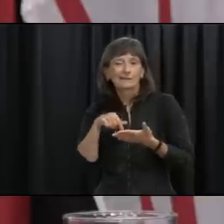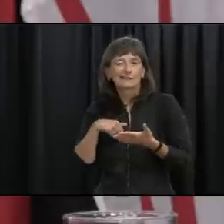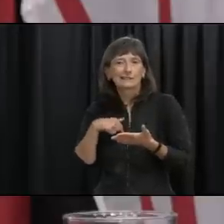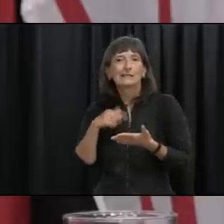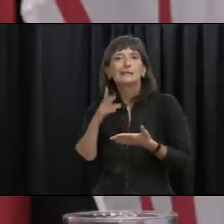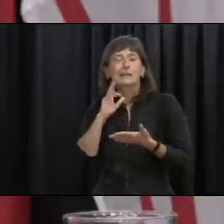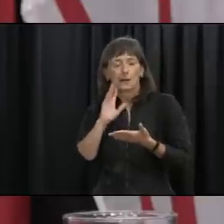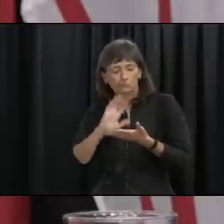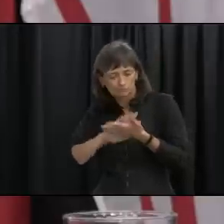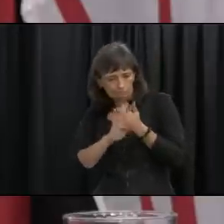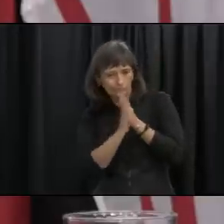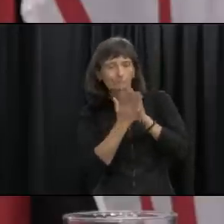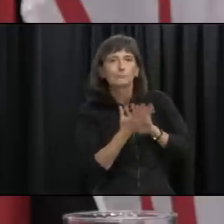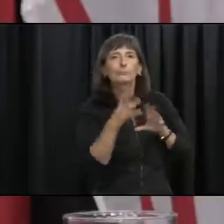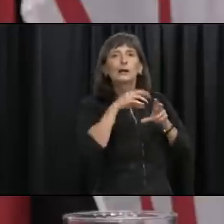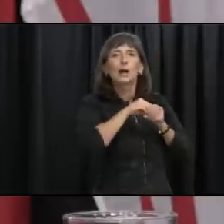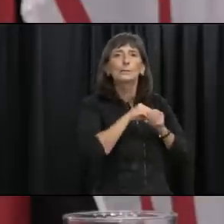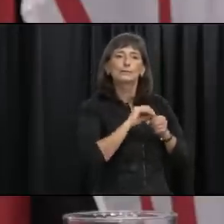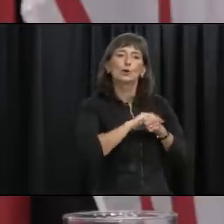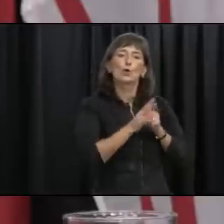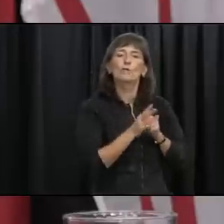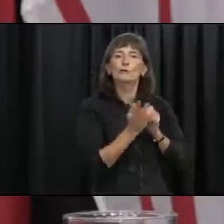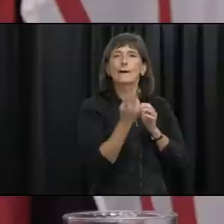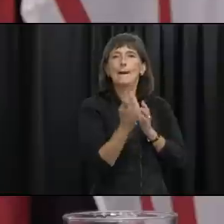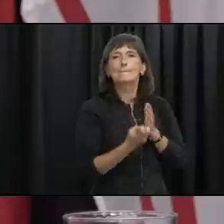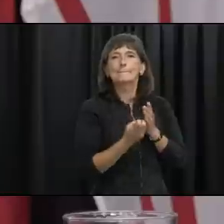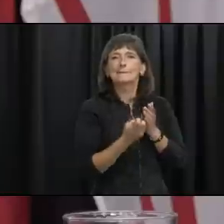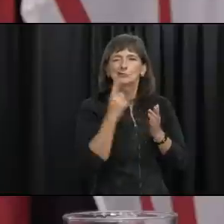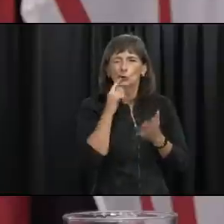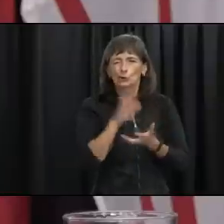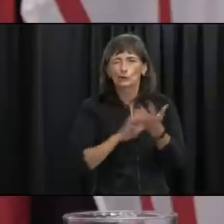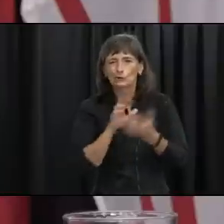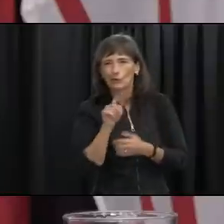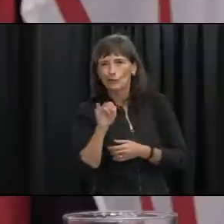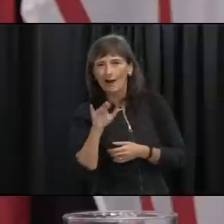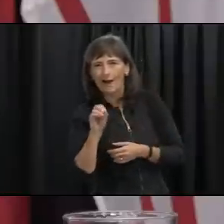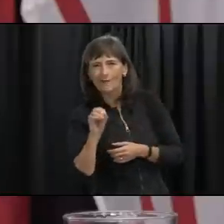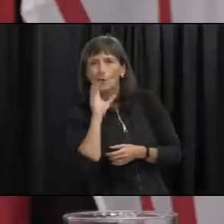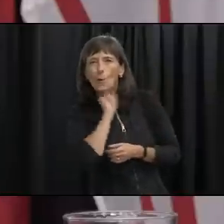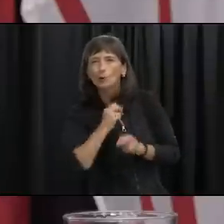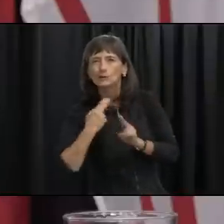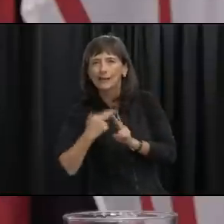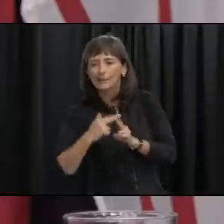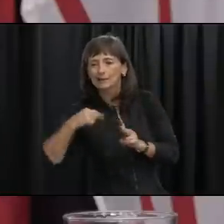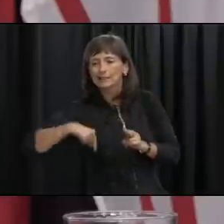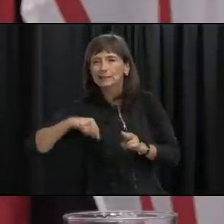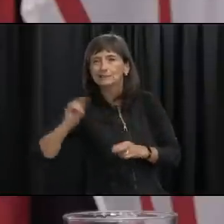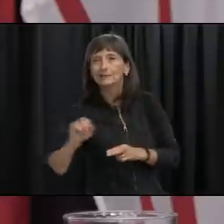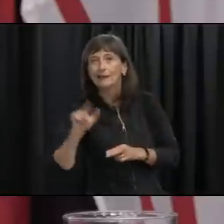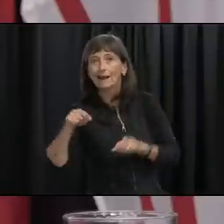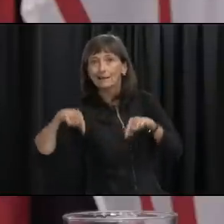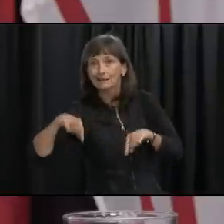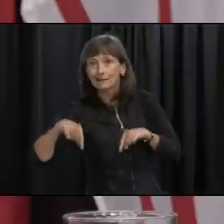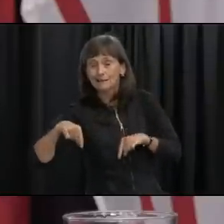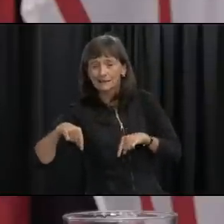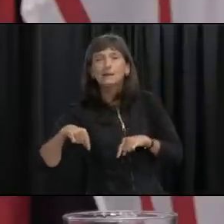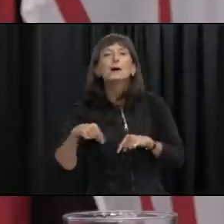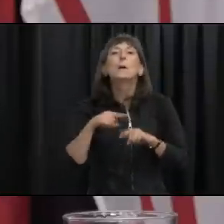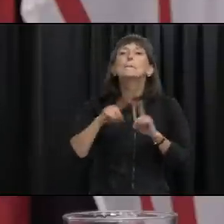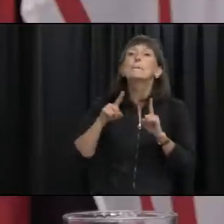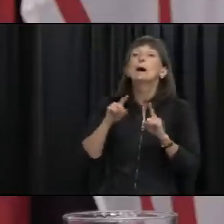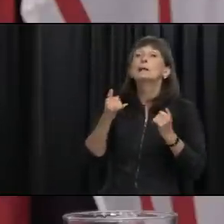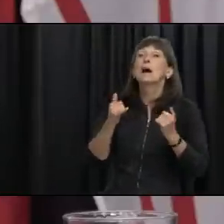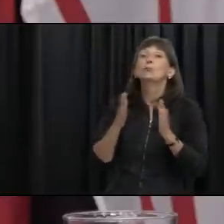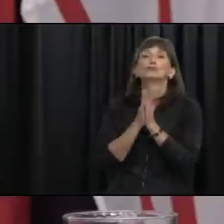has now been rolled into the covid alert app so if there's any confusion there that's kind of the old name we used in house here for the project at the